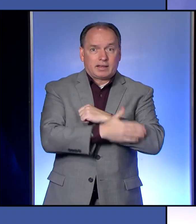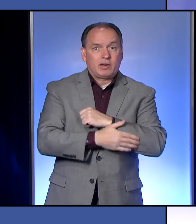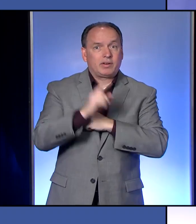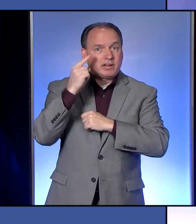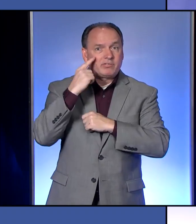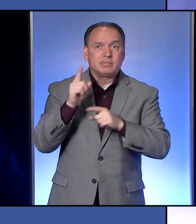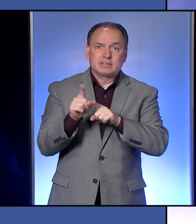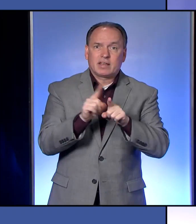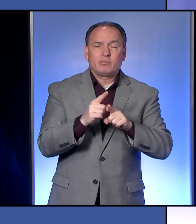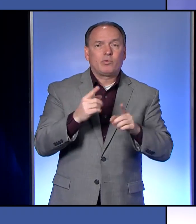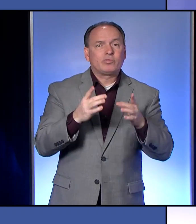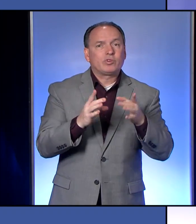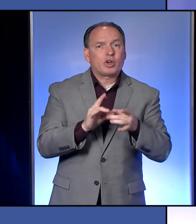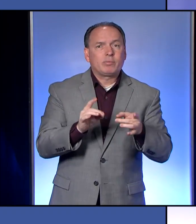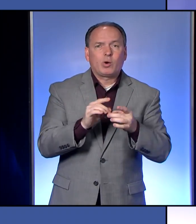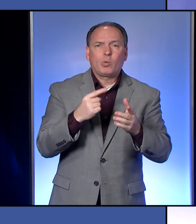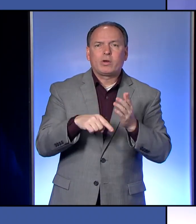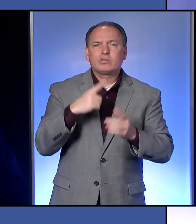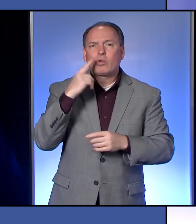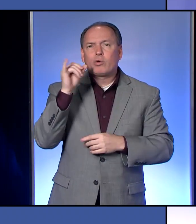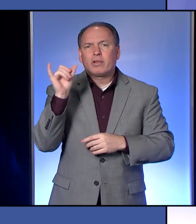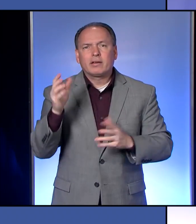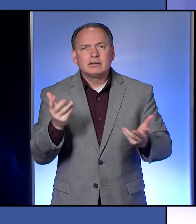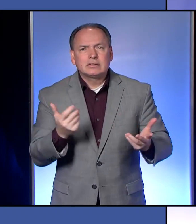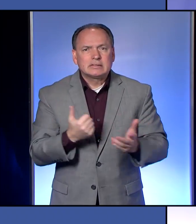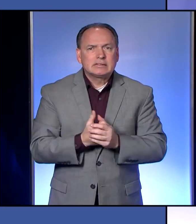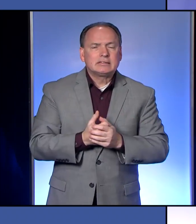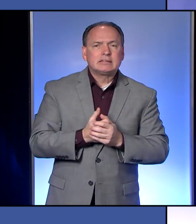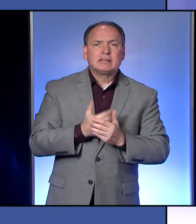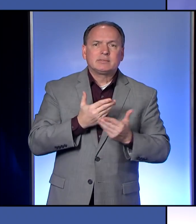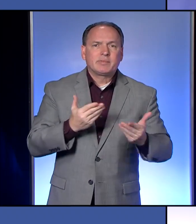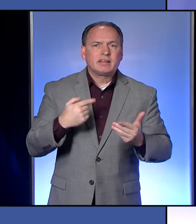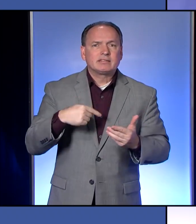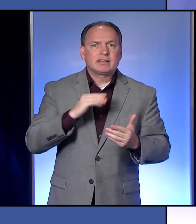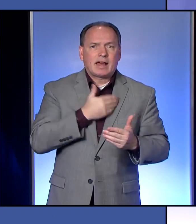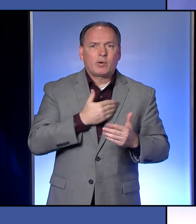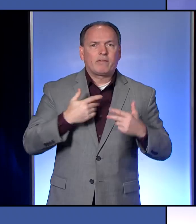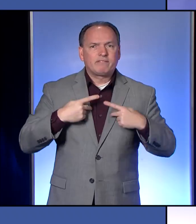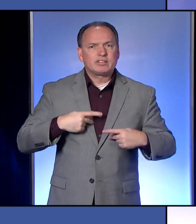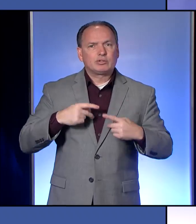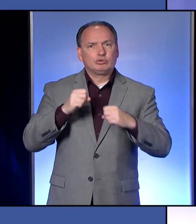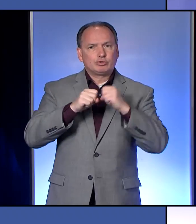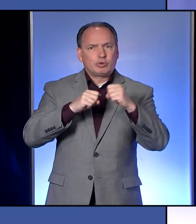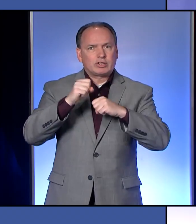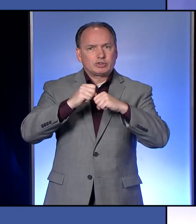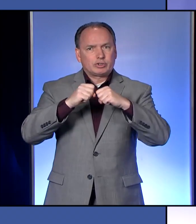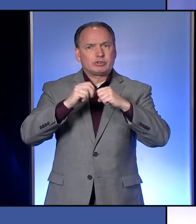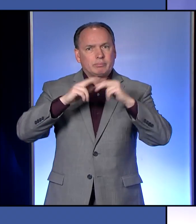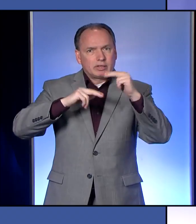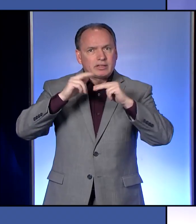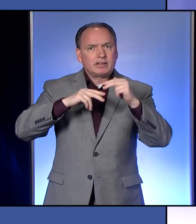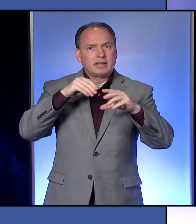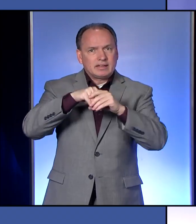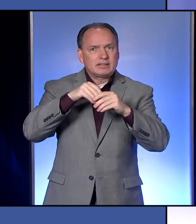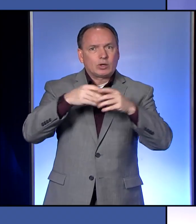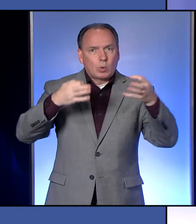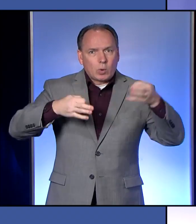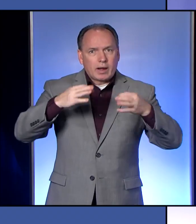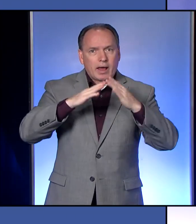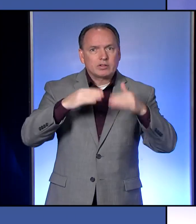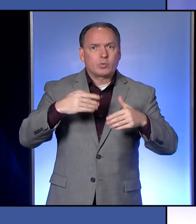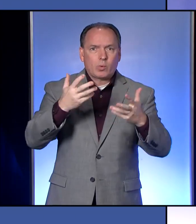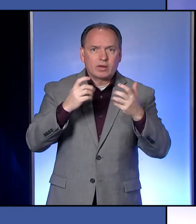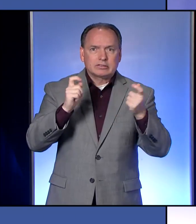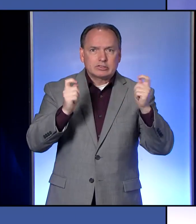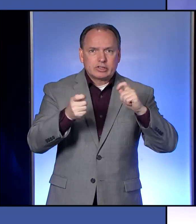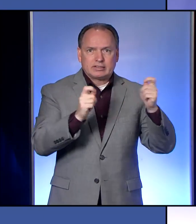talking about, you know, what does this look like? And there's some things that in our physical structure within county government that we want to